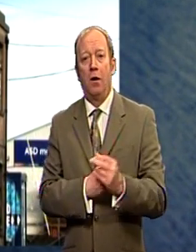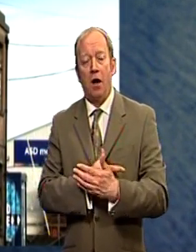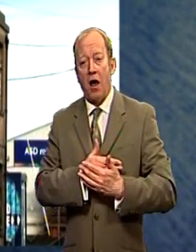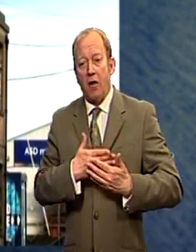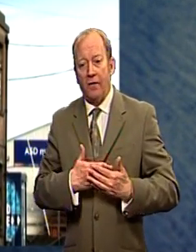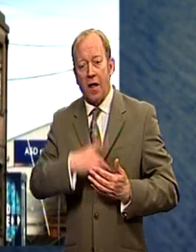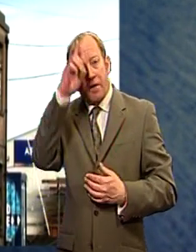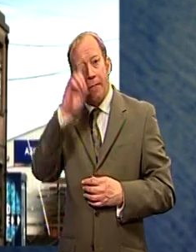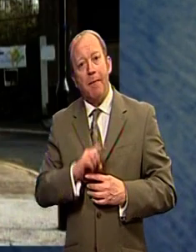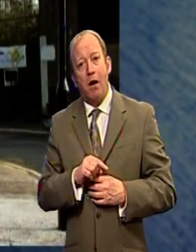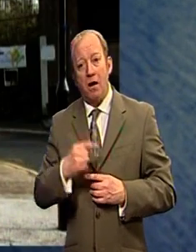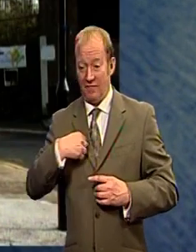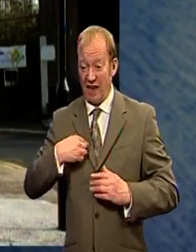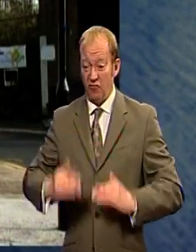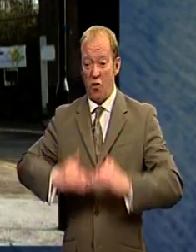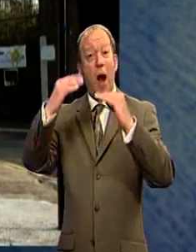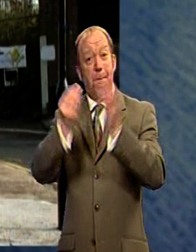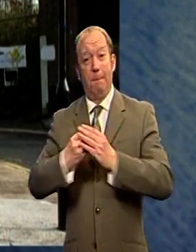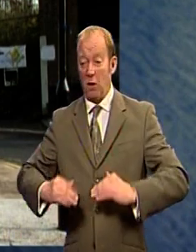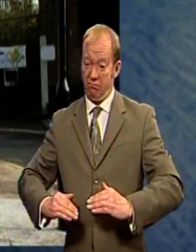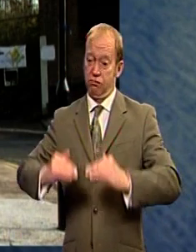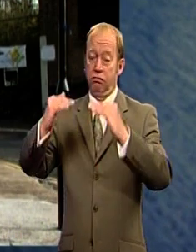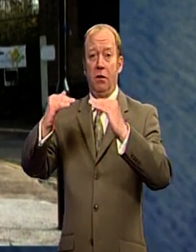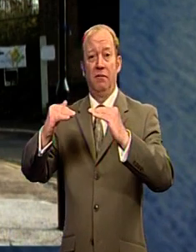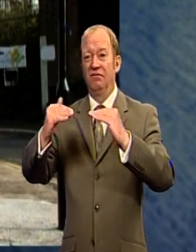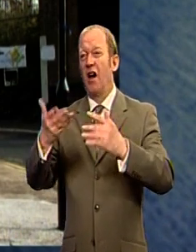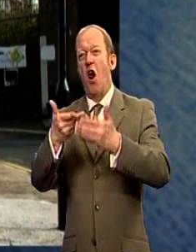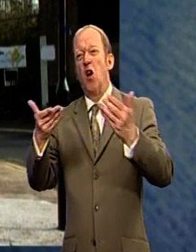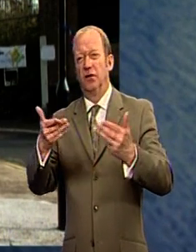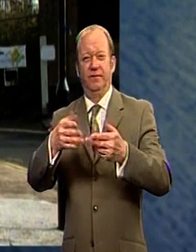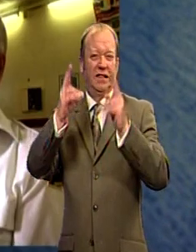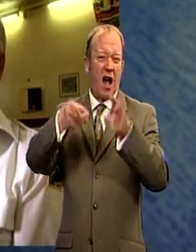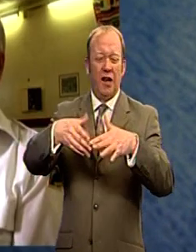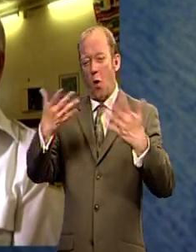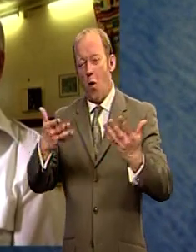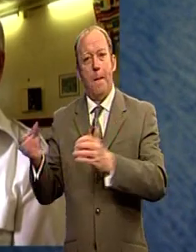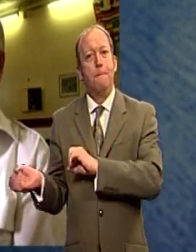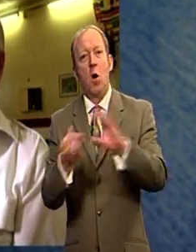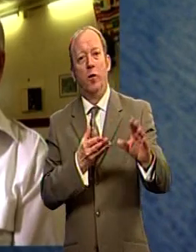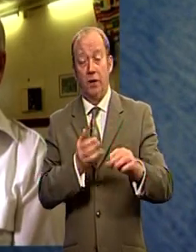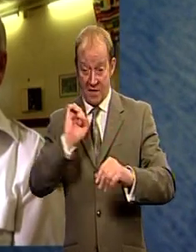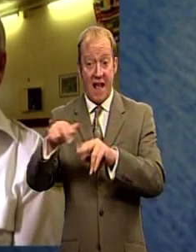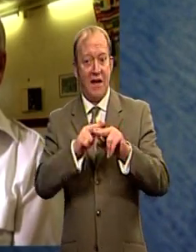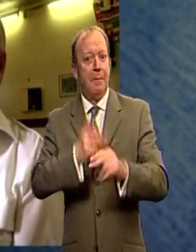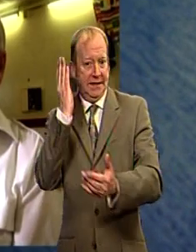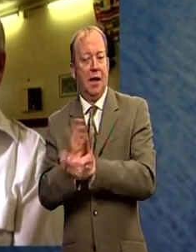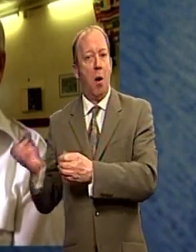people that I grew up with have either died or moved on. Their families have certainly moved on.